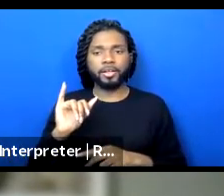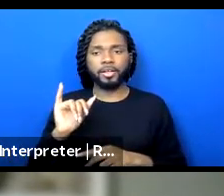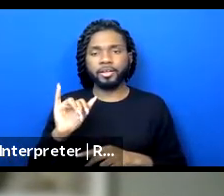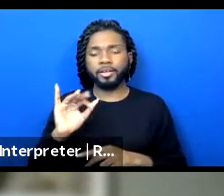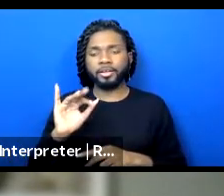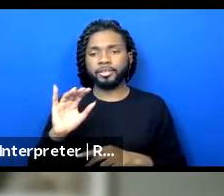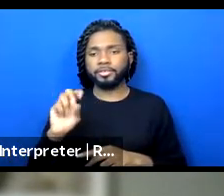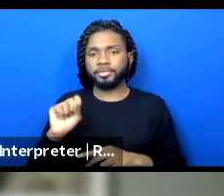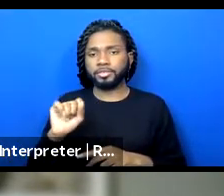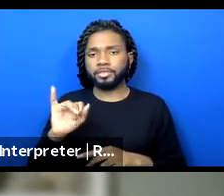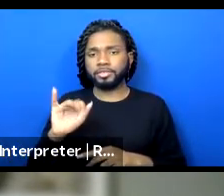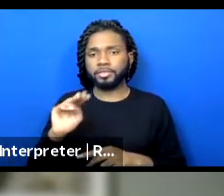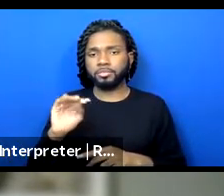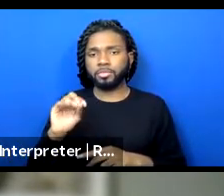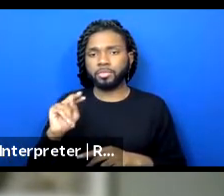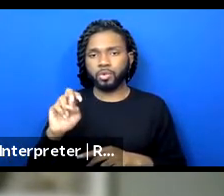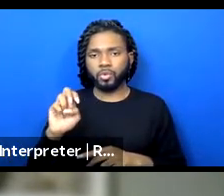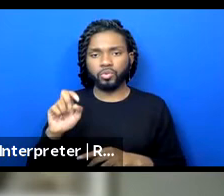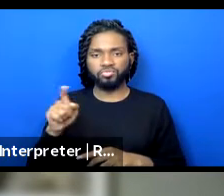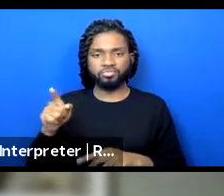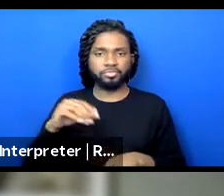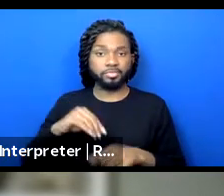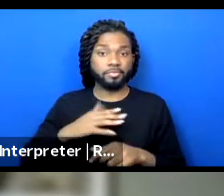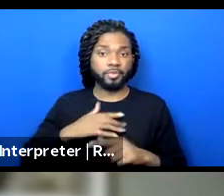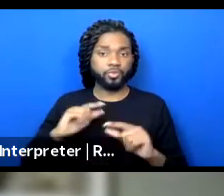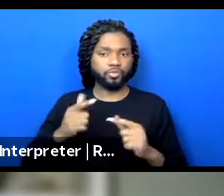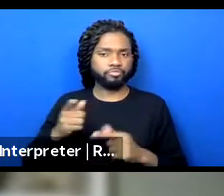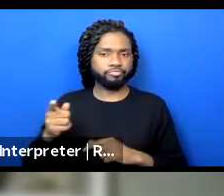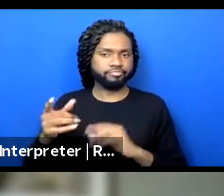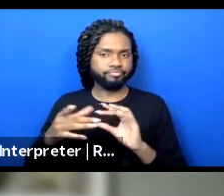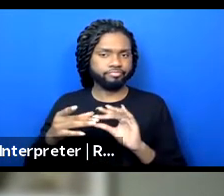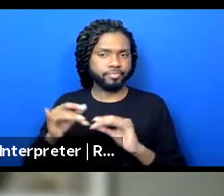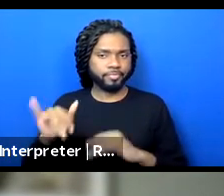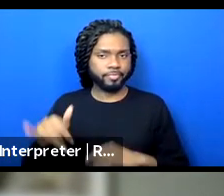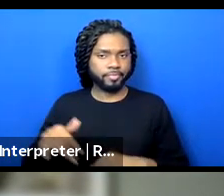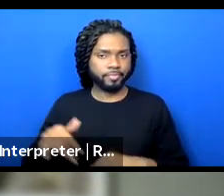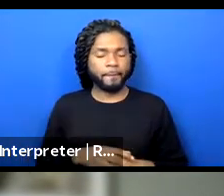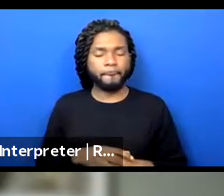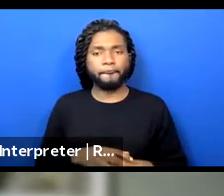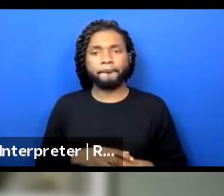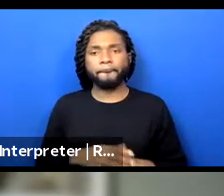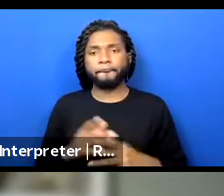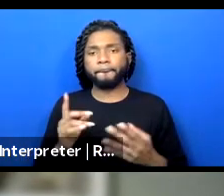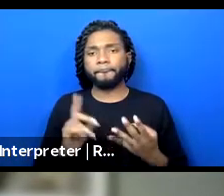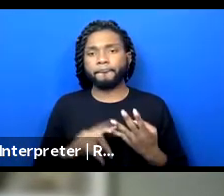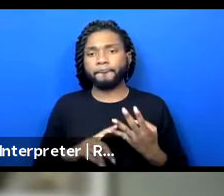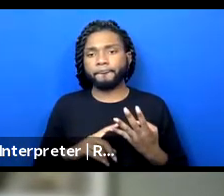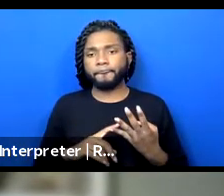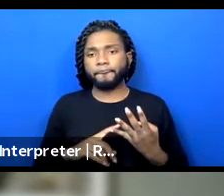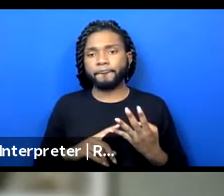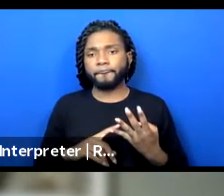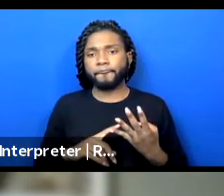Simone, who was in my group, who said that. We talked about